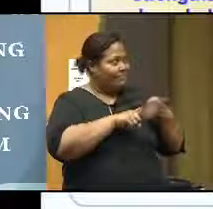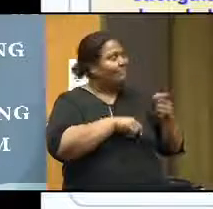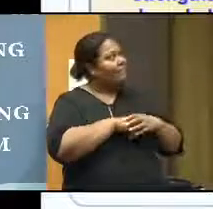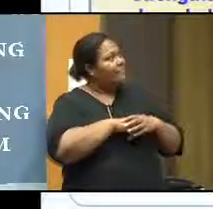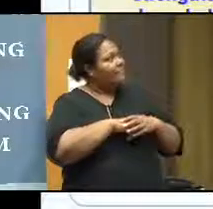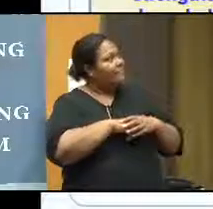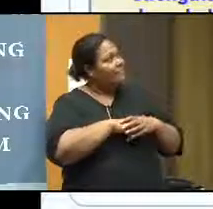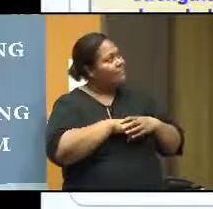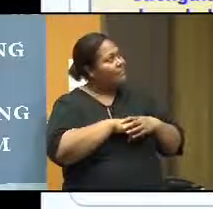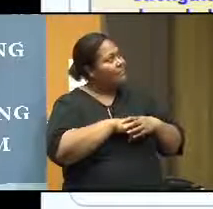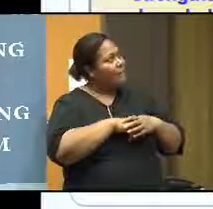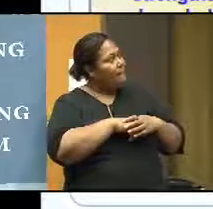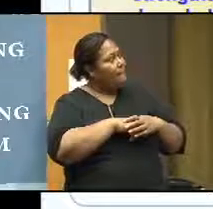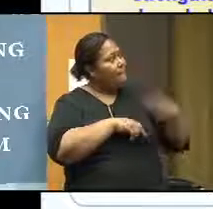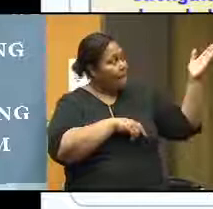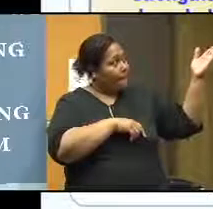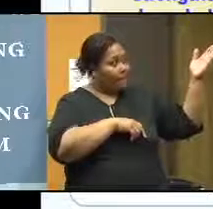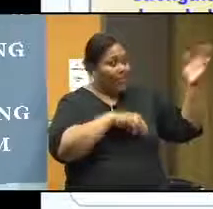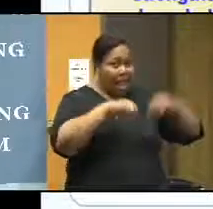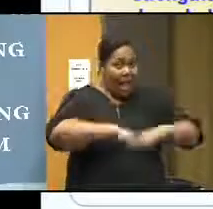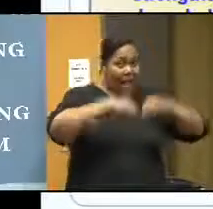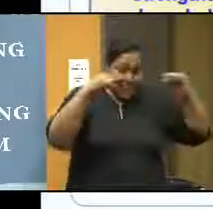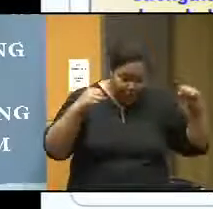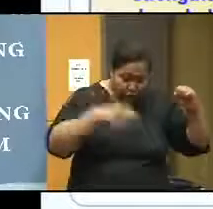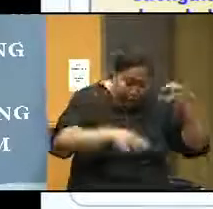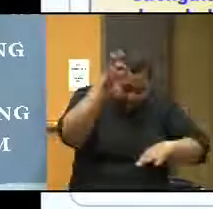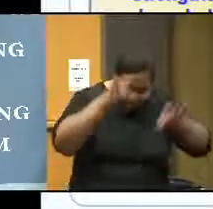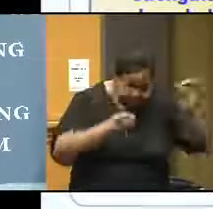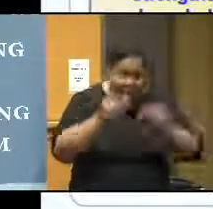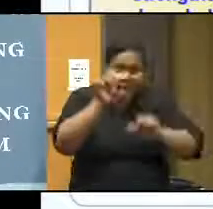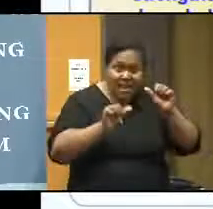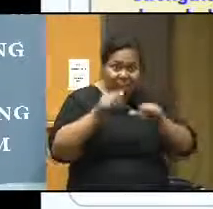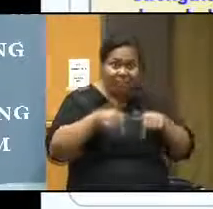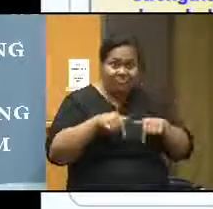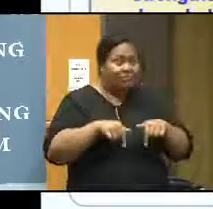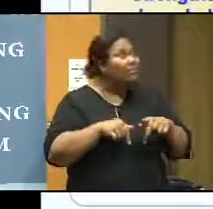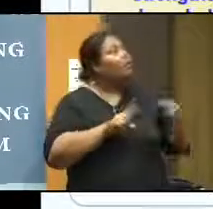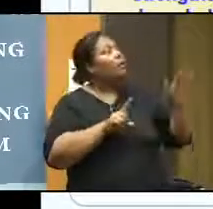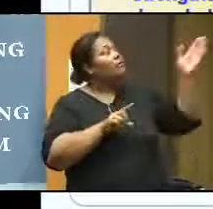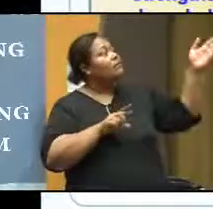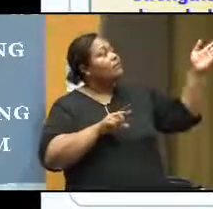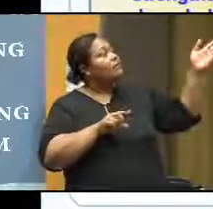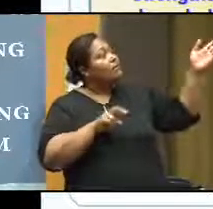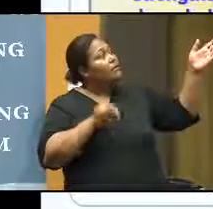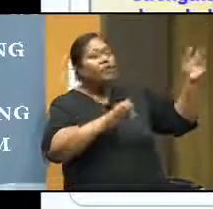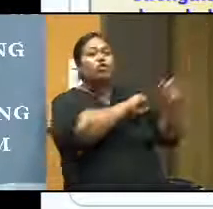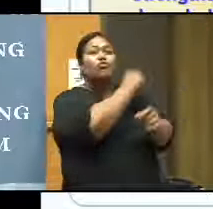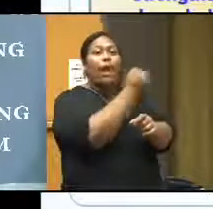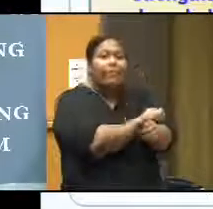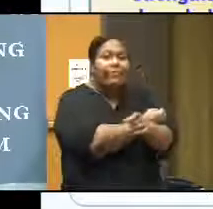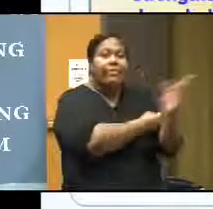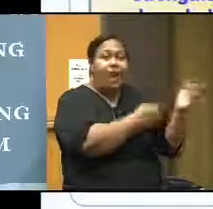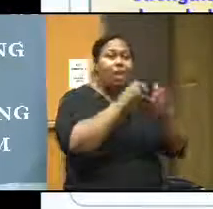Okay. So, the diagnostic assessments, the aim is here. Why do we need that one? It is to know the